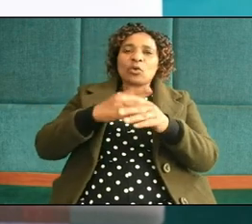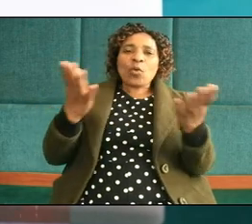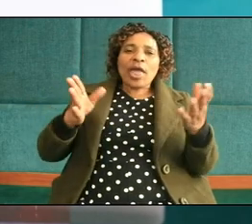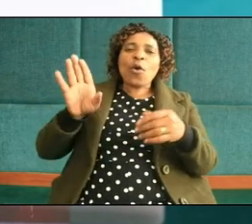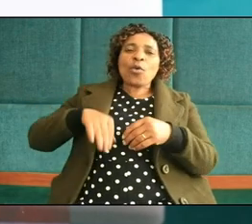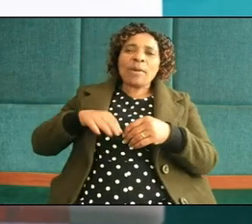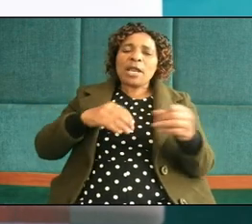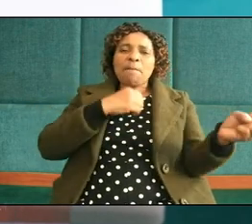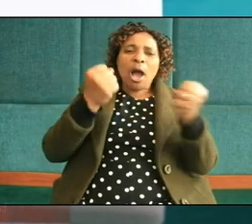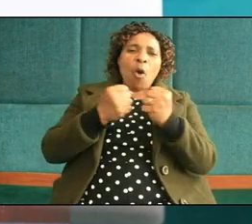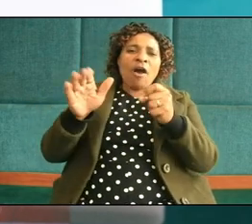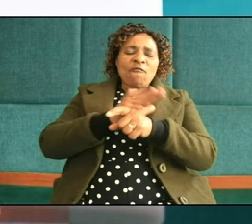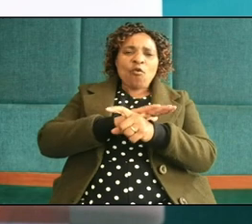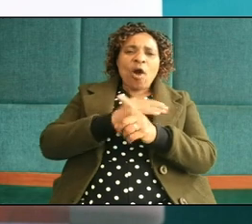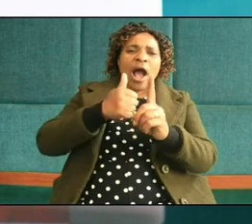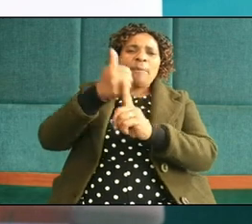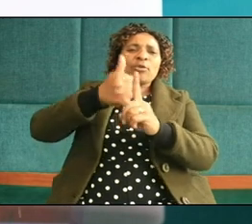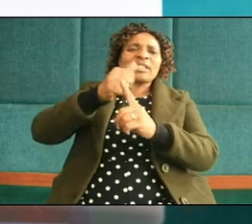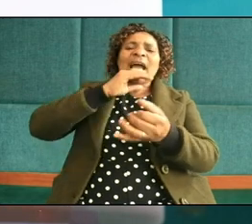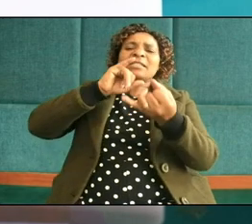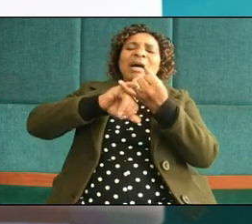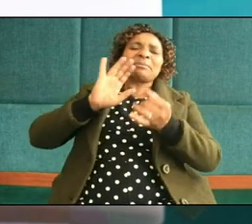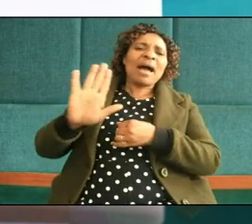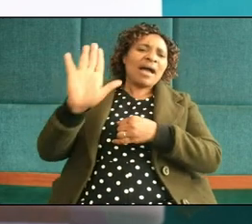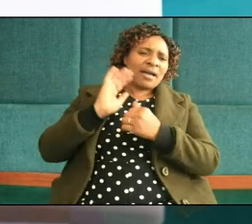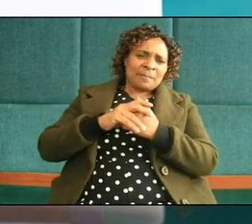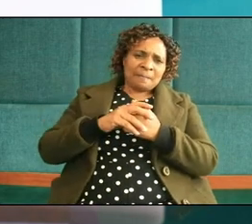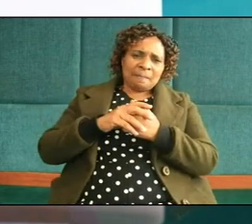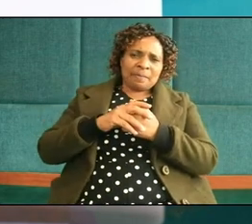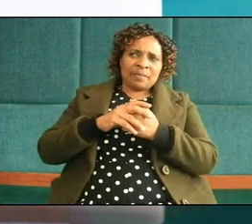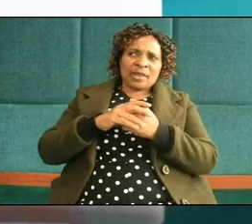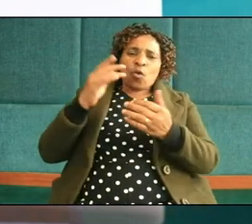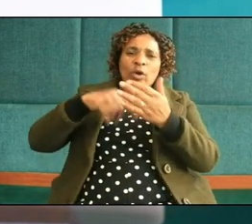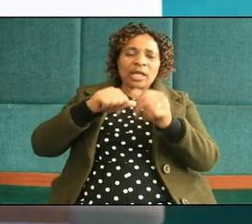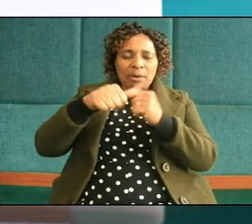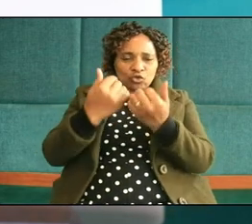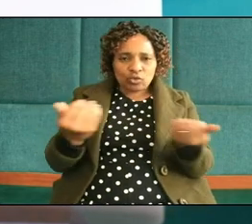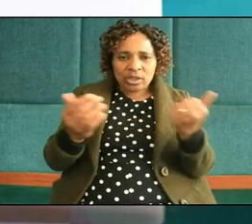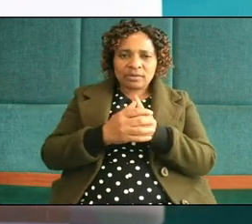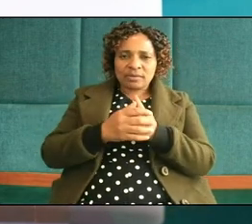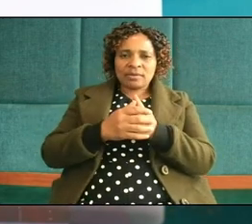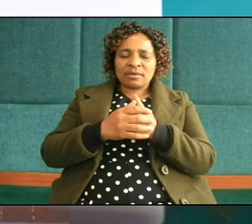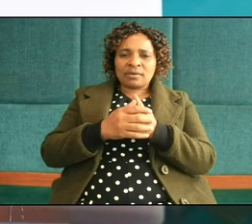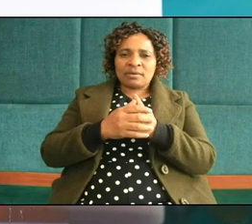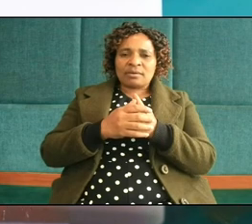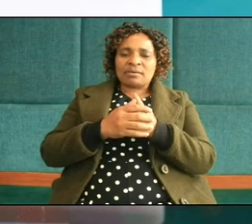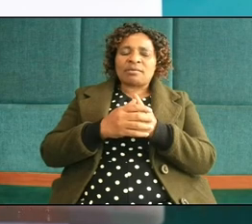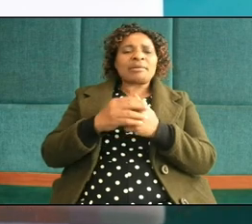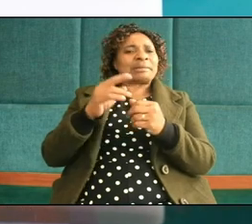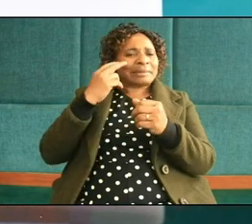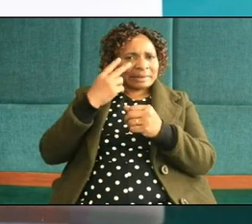powerful women are abusing their husbands what about children we will not tell